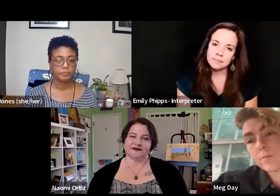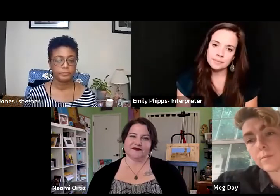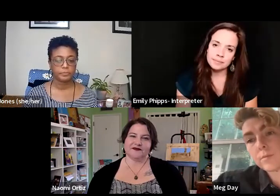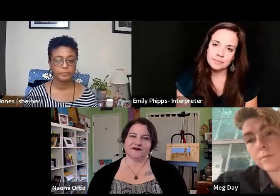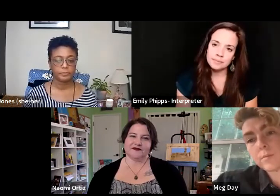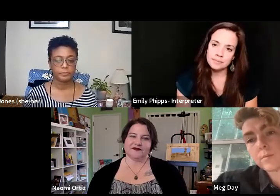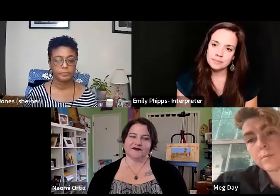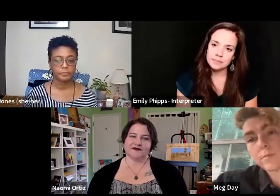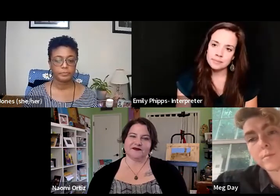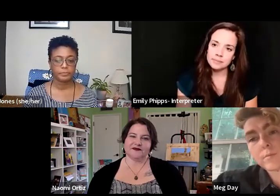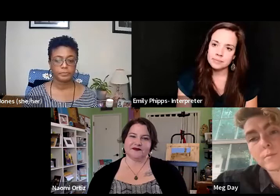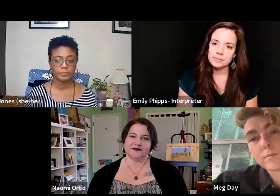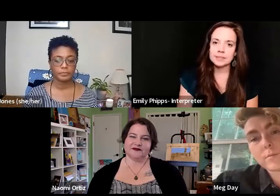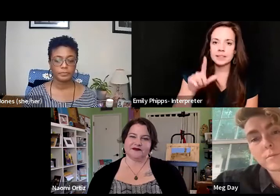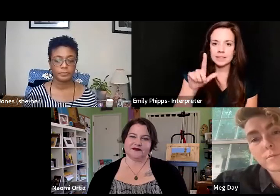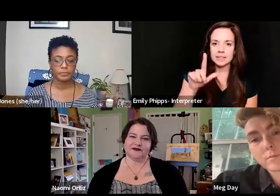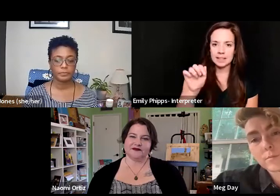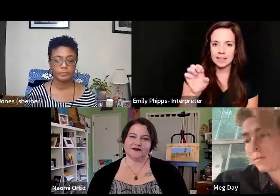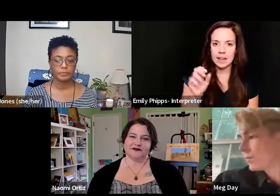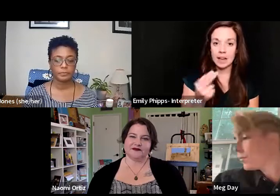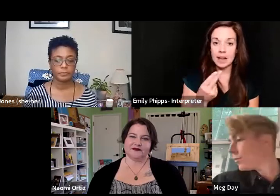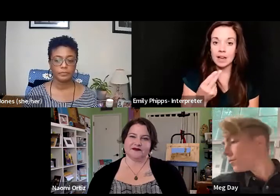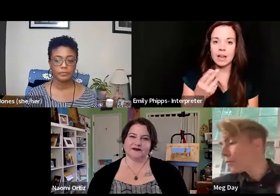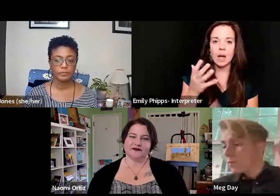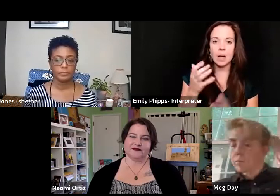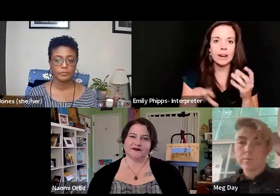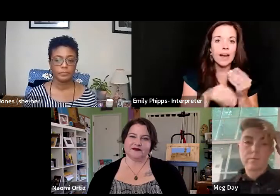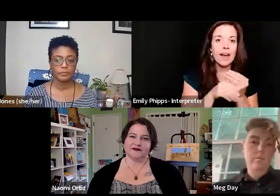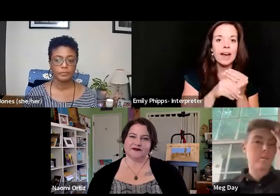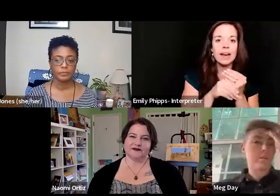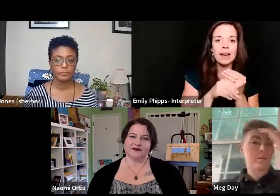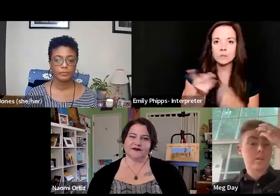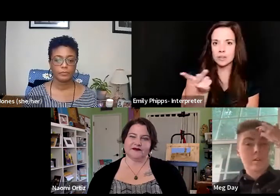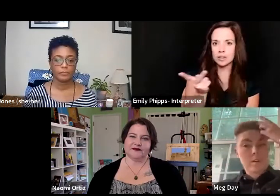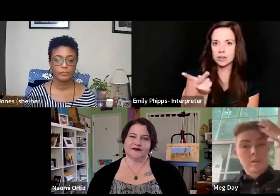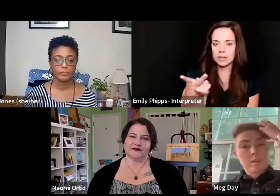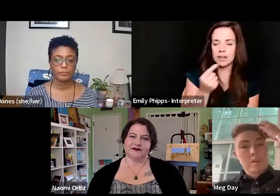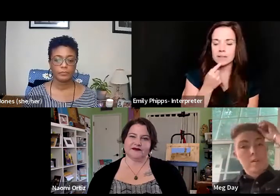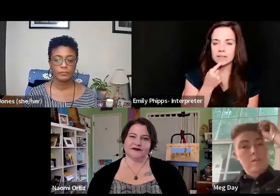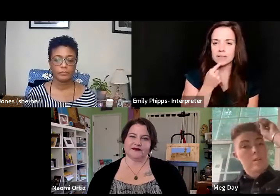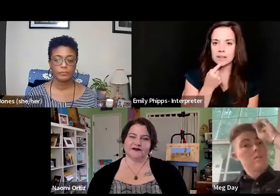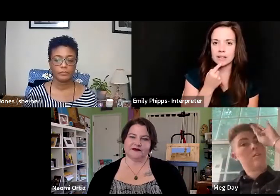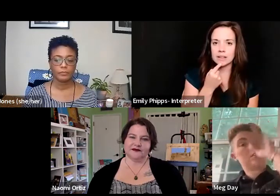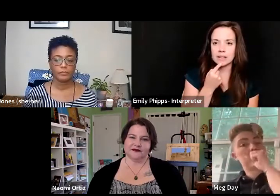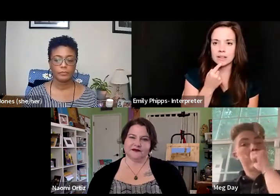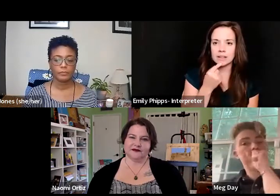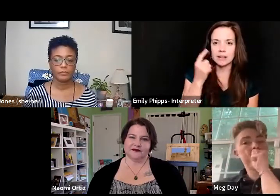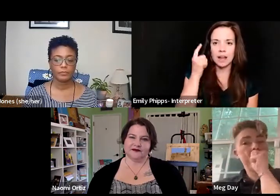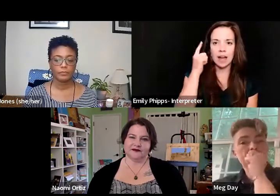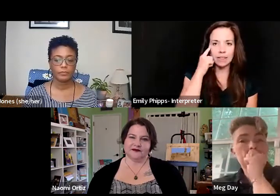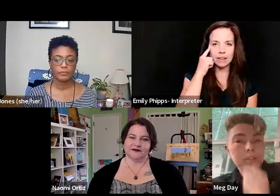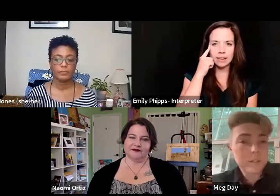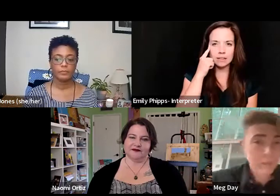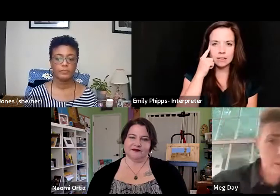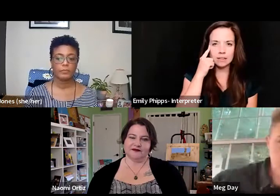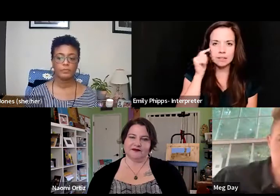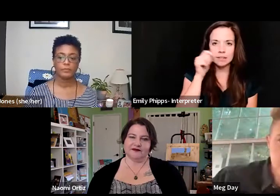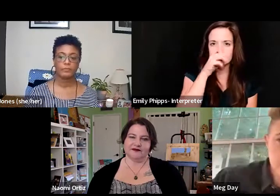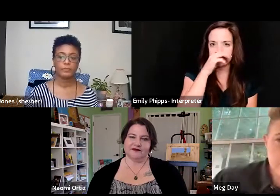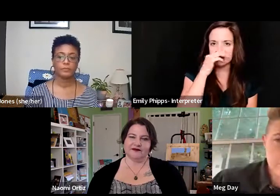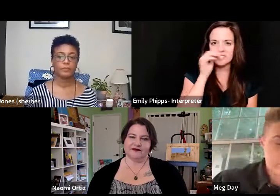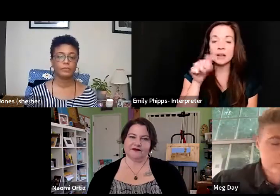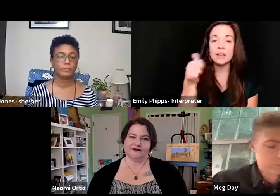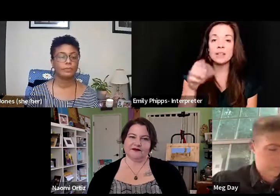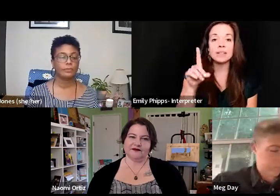This is Leah. I mean, I just want to add to what Naomi and Meg, and Meg said. I think that, like, another thing that disability